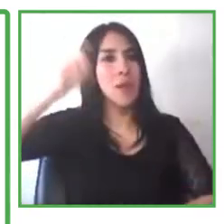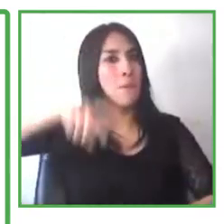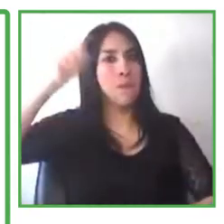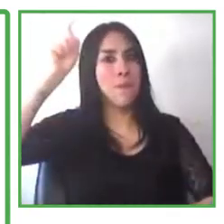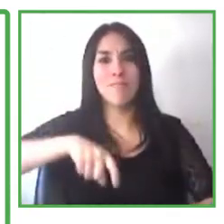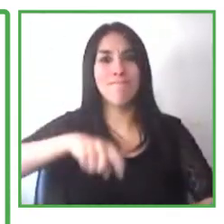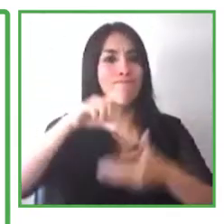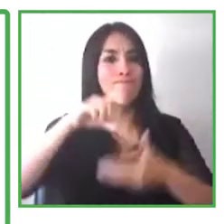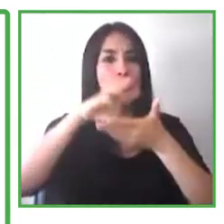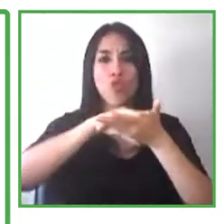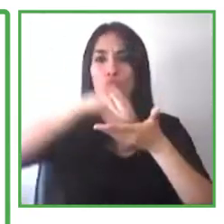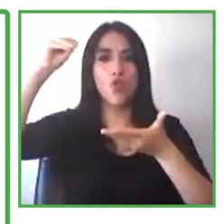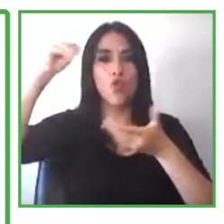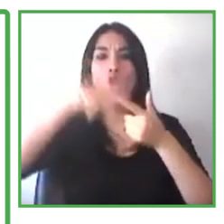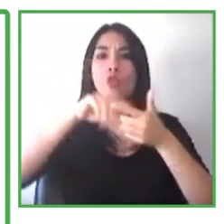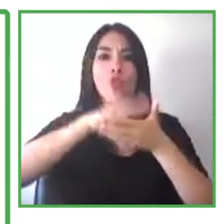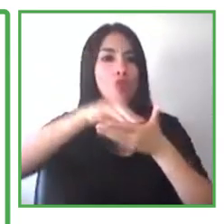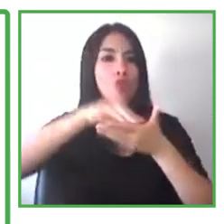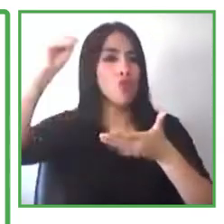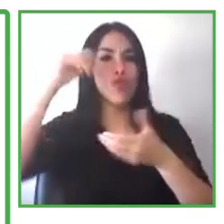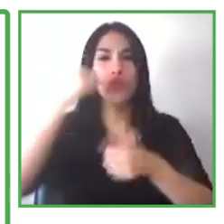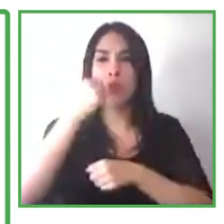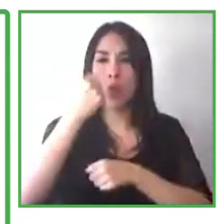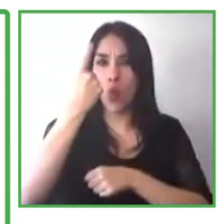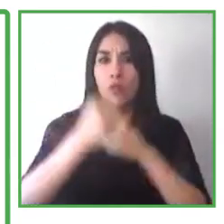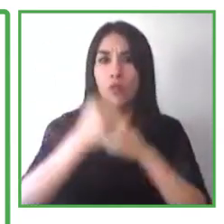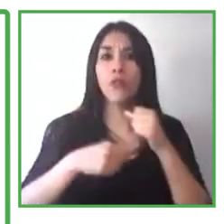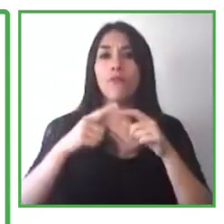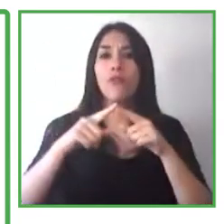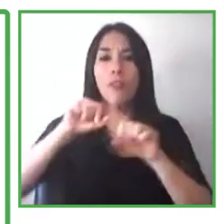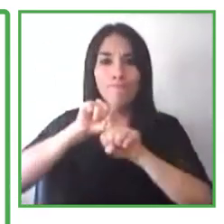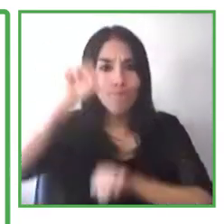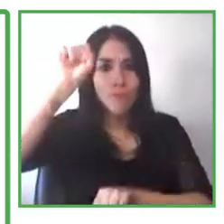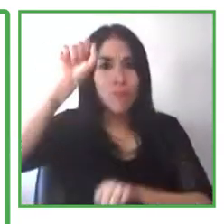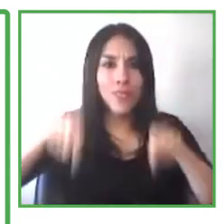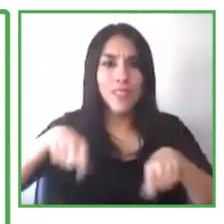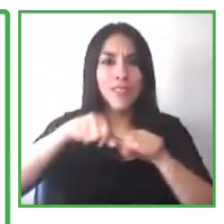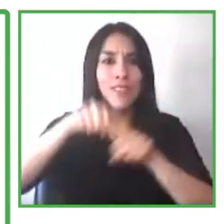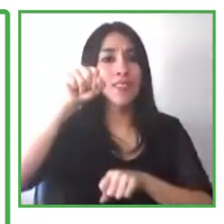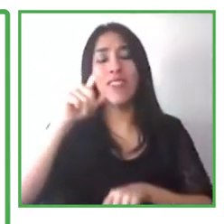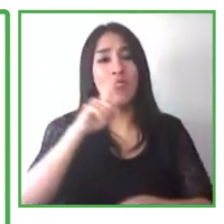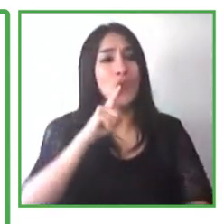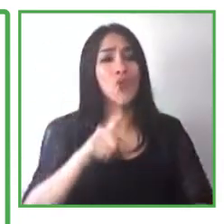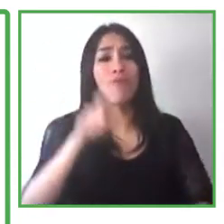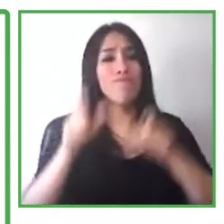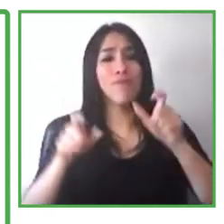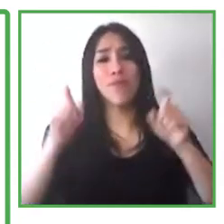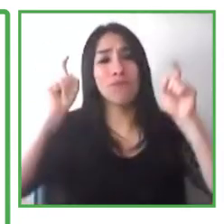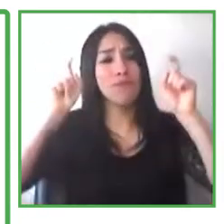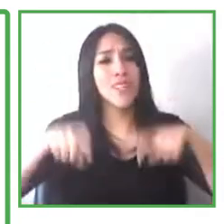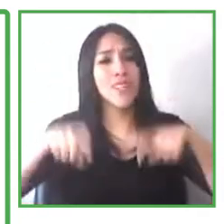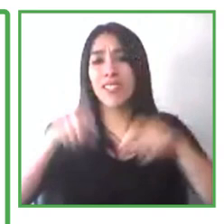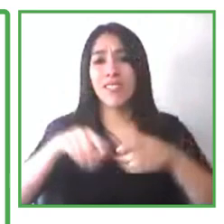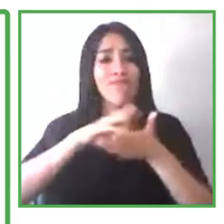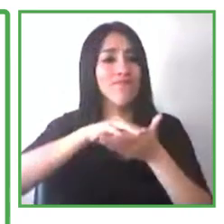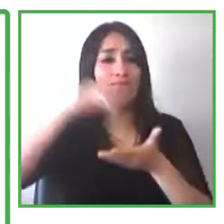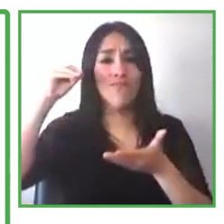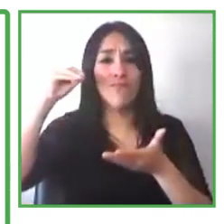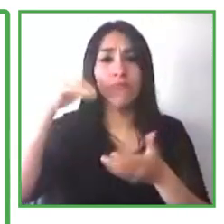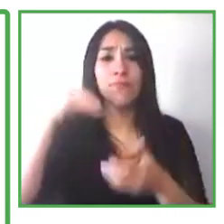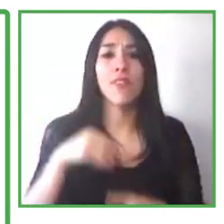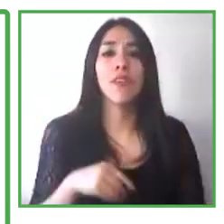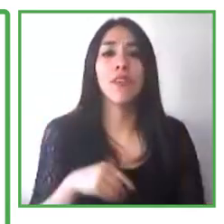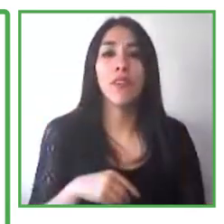require. However, almost everywhere in the world, there are few people with disabilities that have a four-year